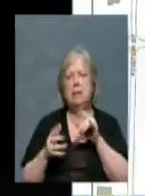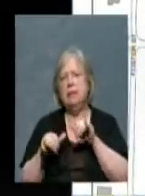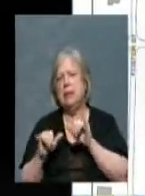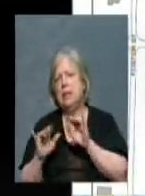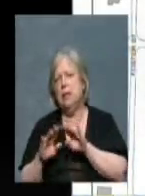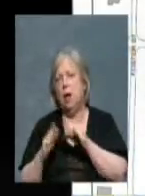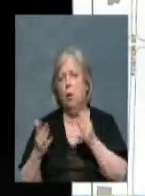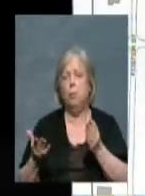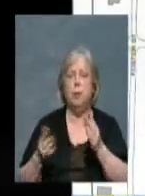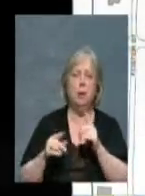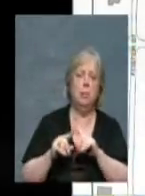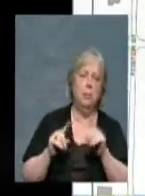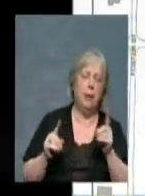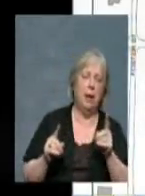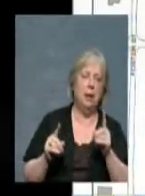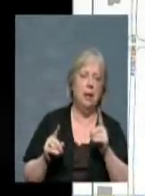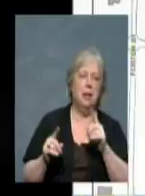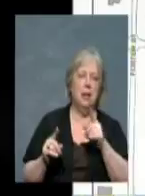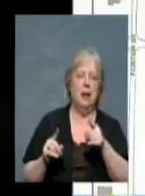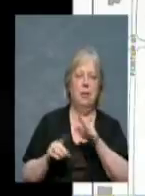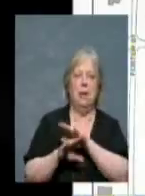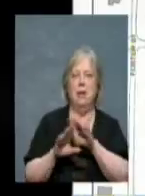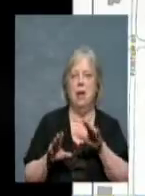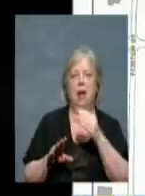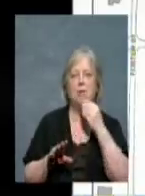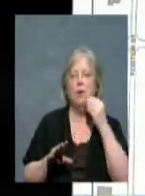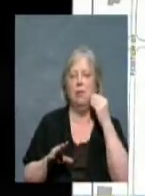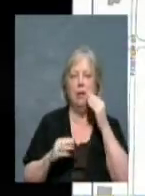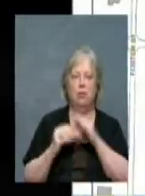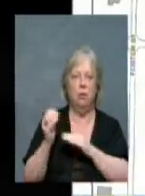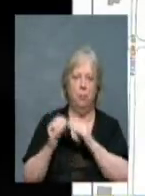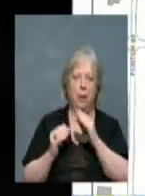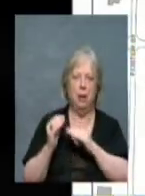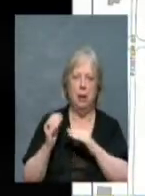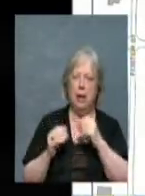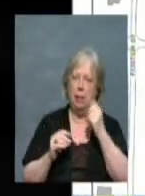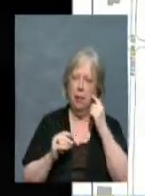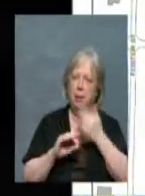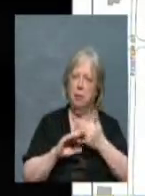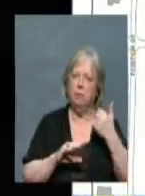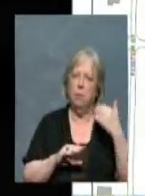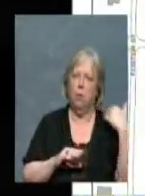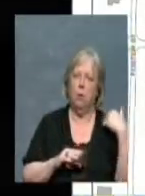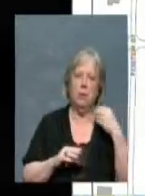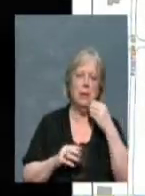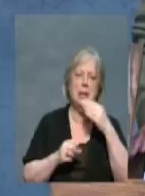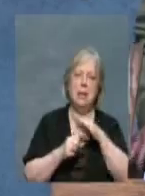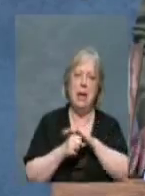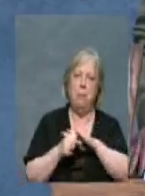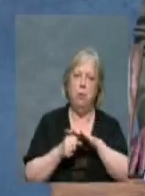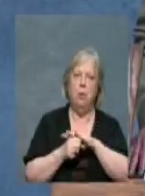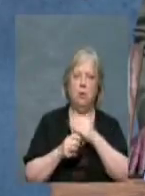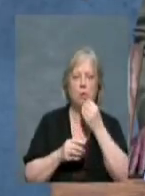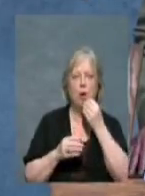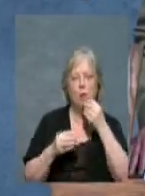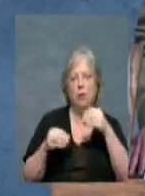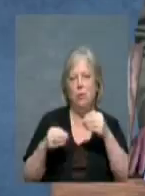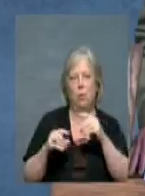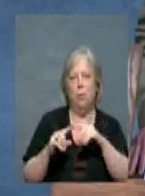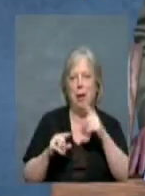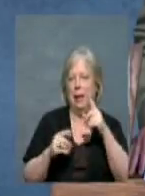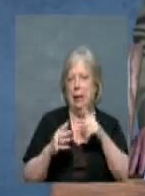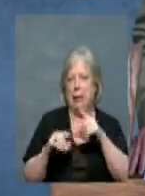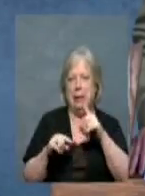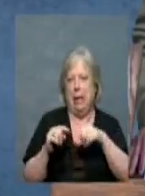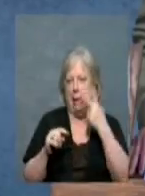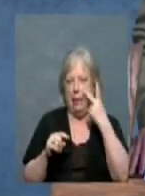open, but there's a non-residential building. I think it used to be a little neighborhood grocery store. But, again, I couldn't tell if it was open or